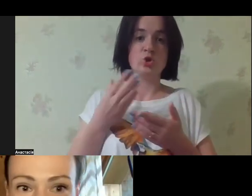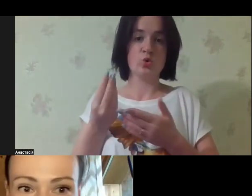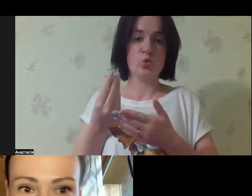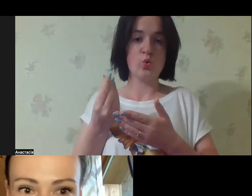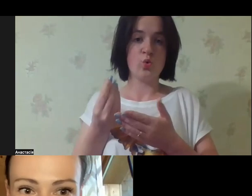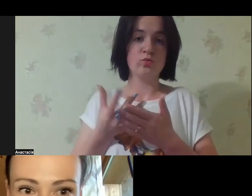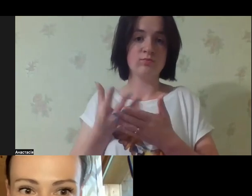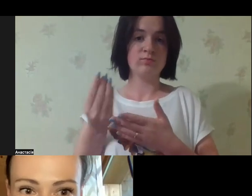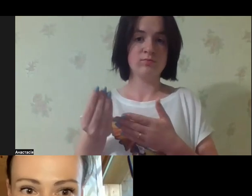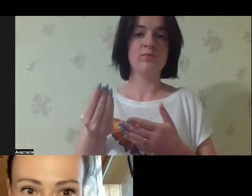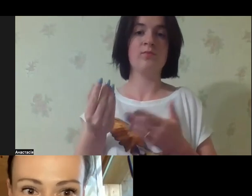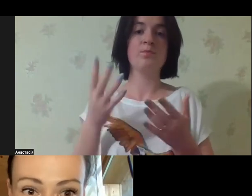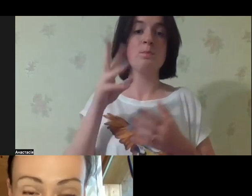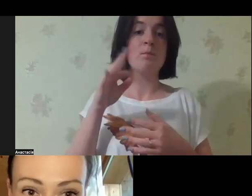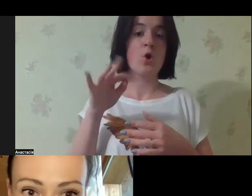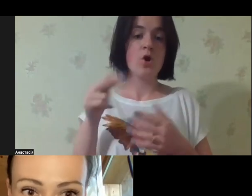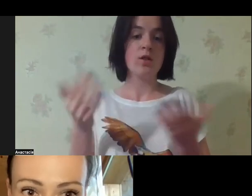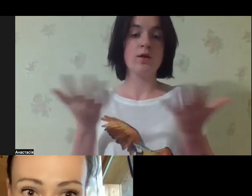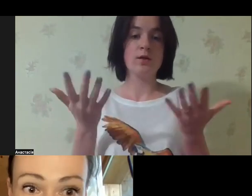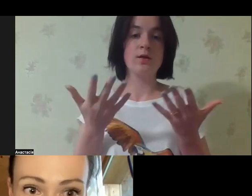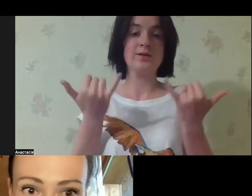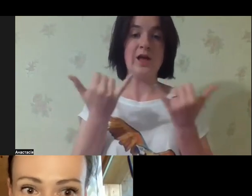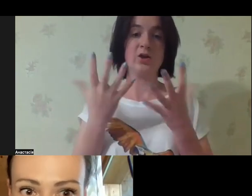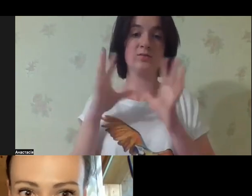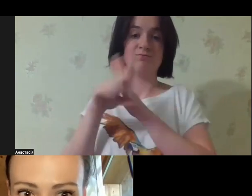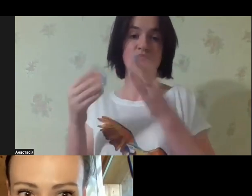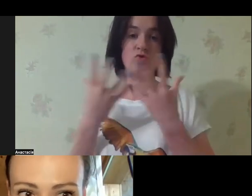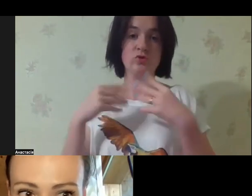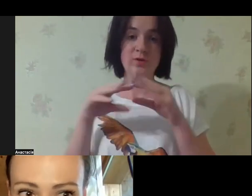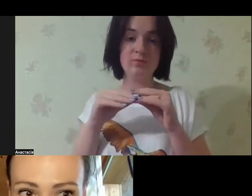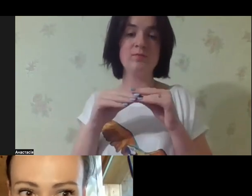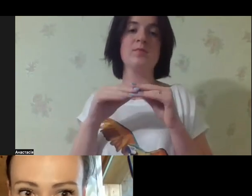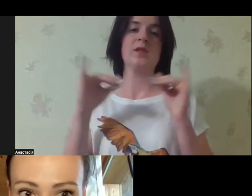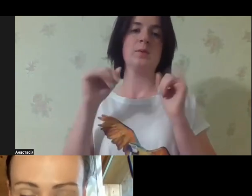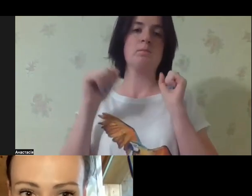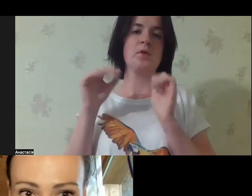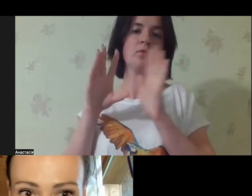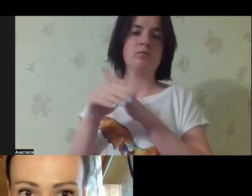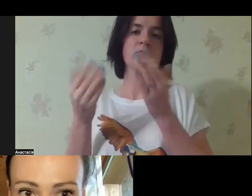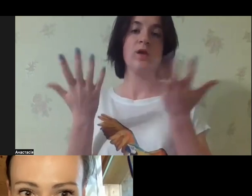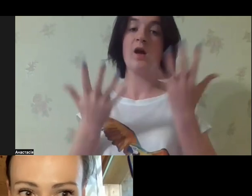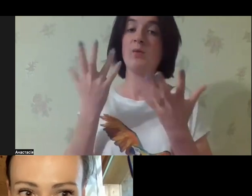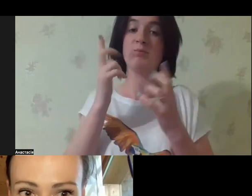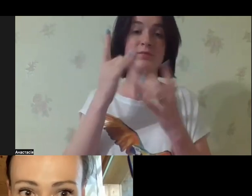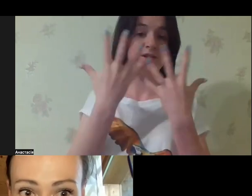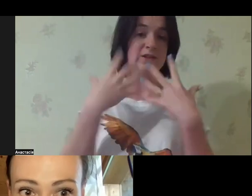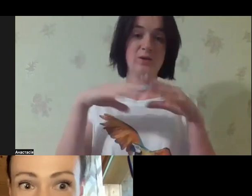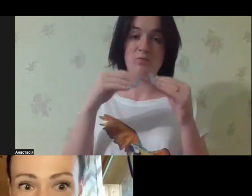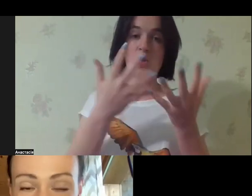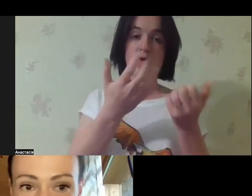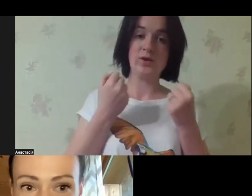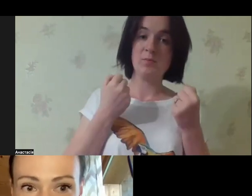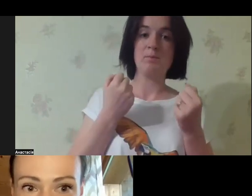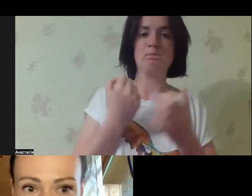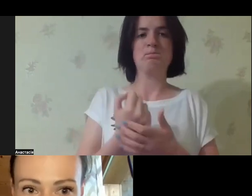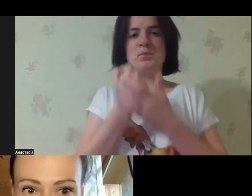And this is something that our taxes are used for. Makola is now living in a family and he could live